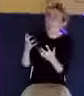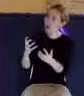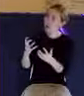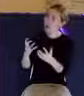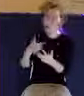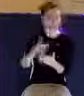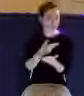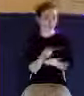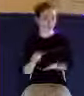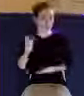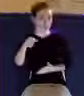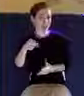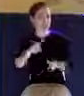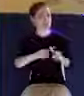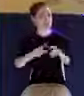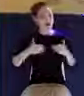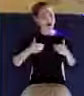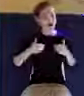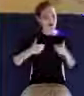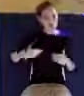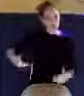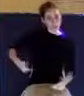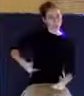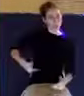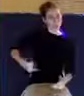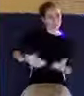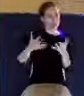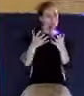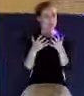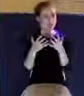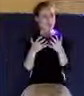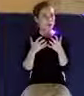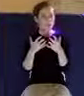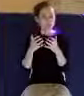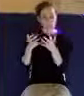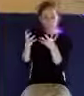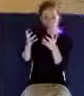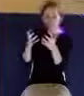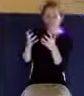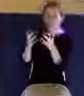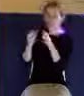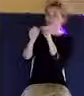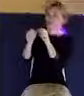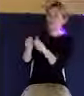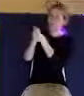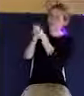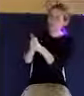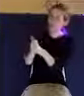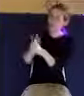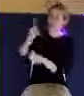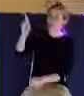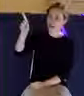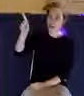Jesus. Jesus, and John says, this is how you know that you know him.